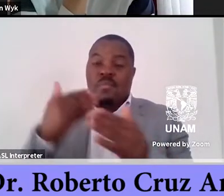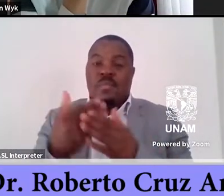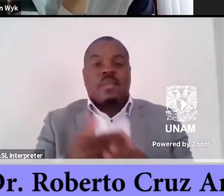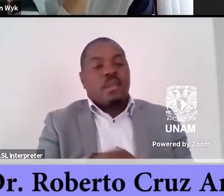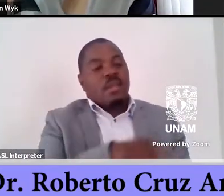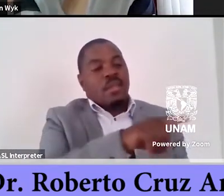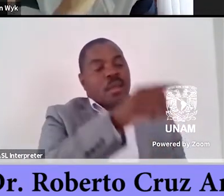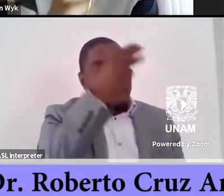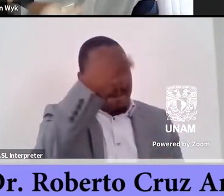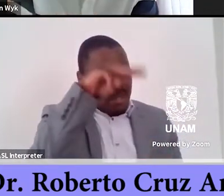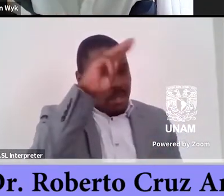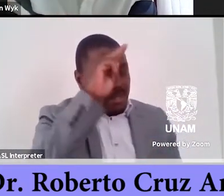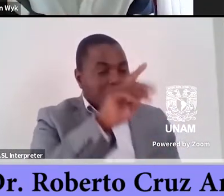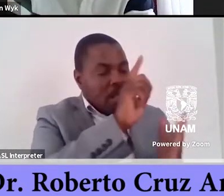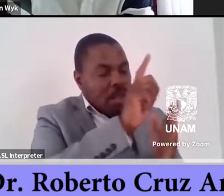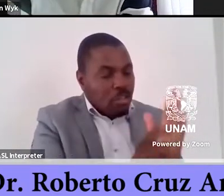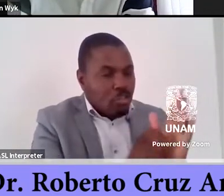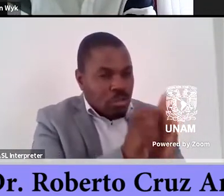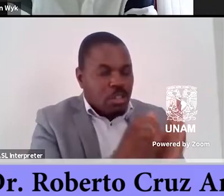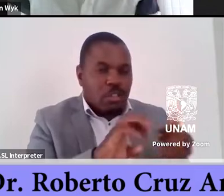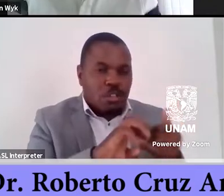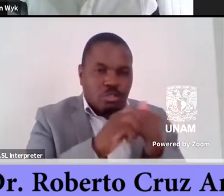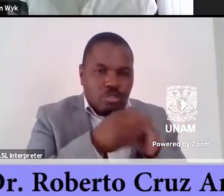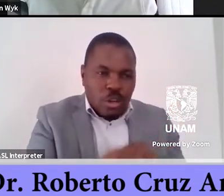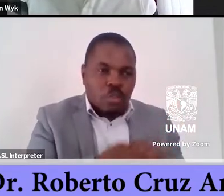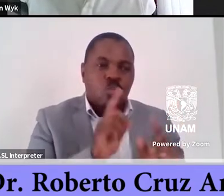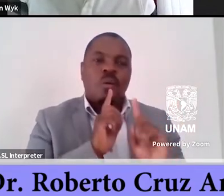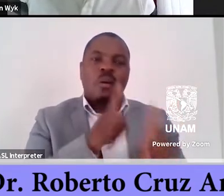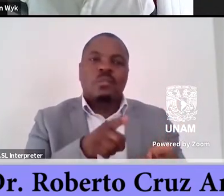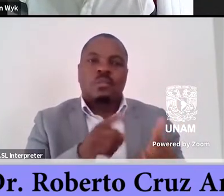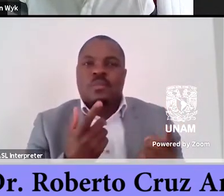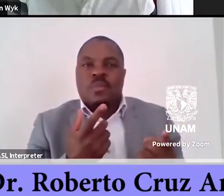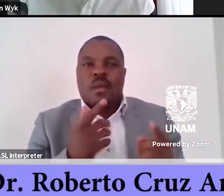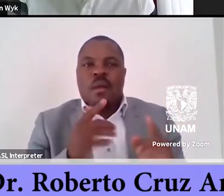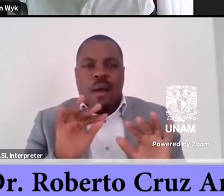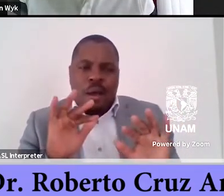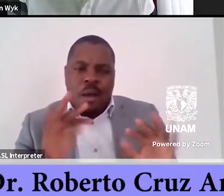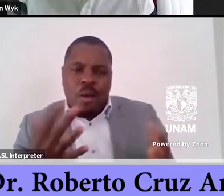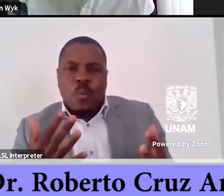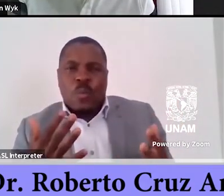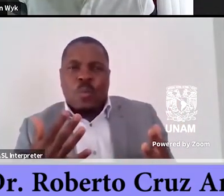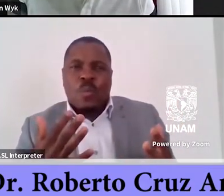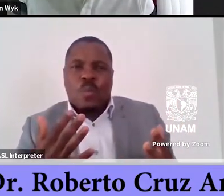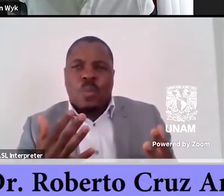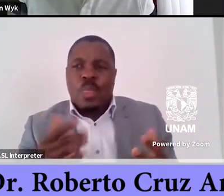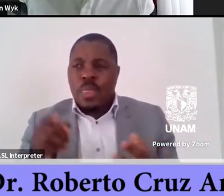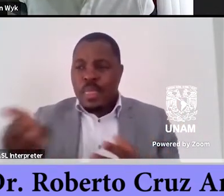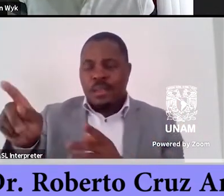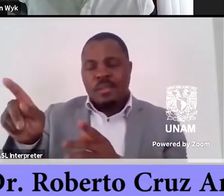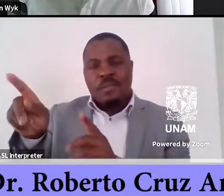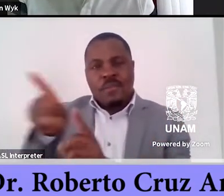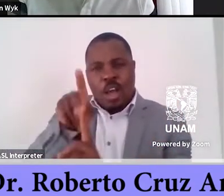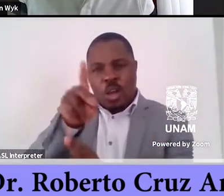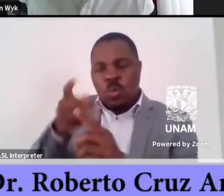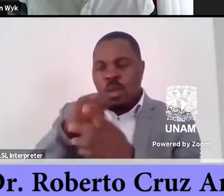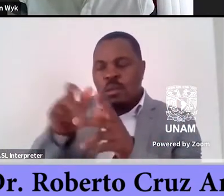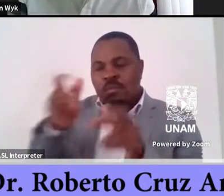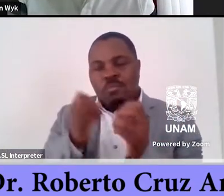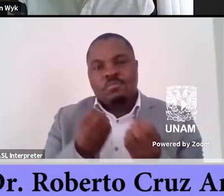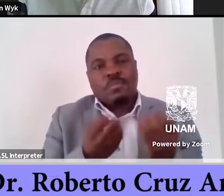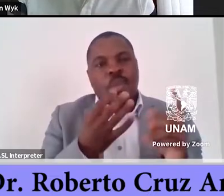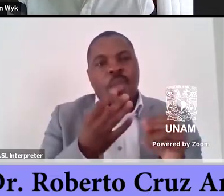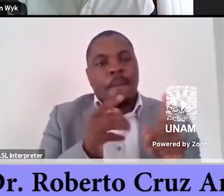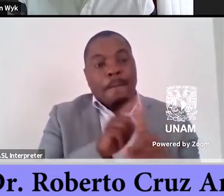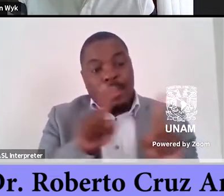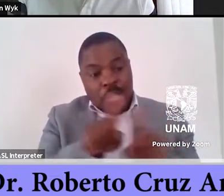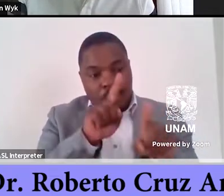literature has tried to answer answer the question of how to speak of this violence without participating in this